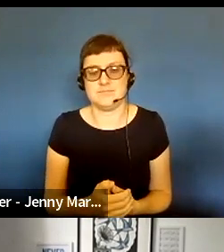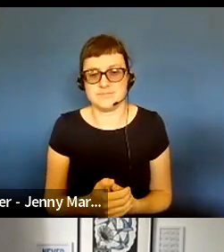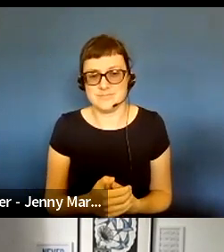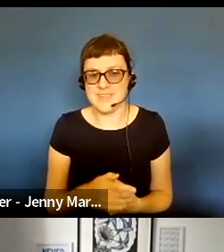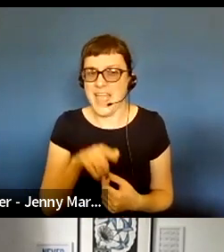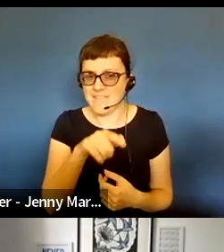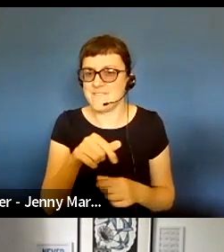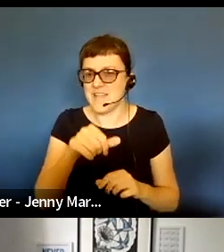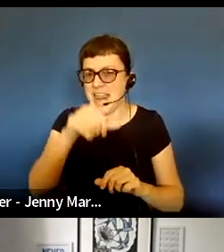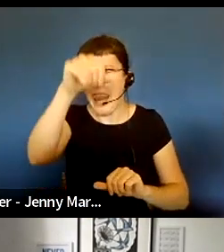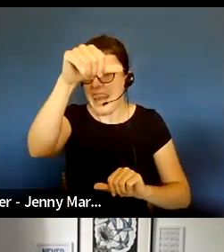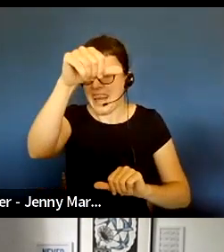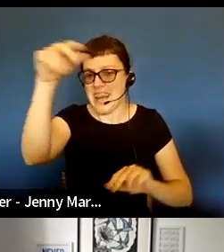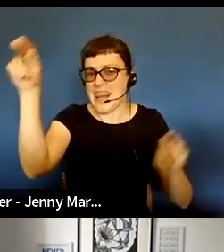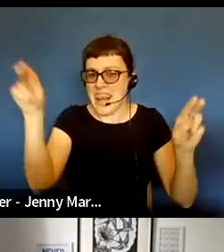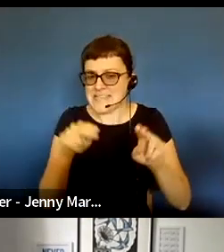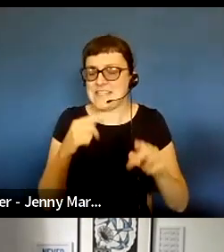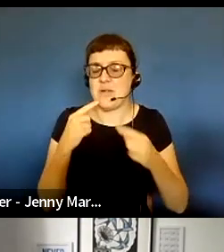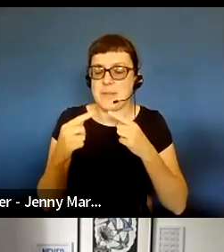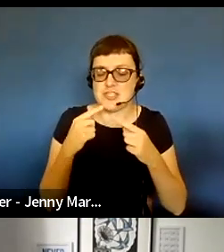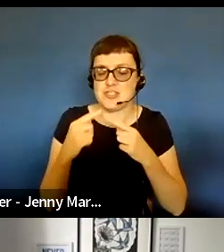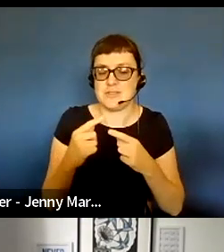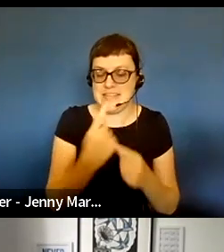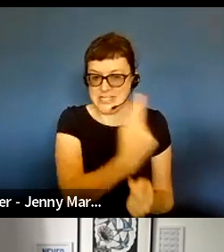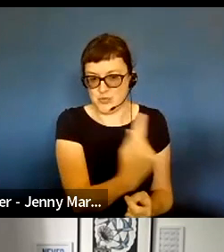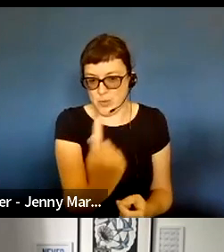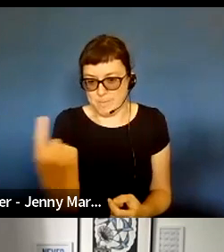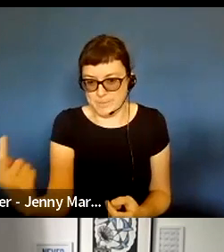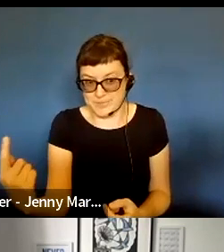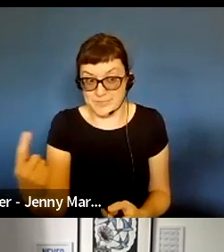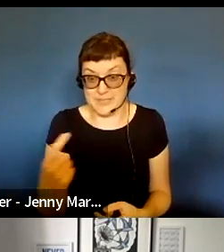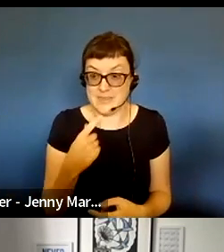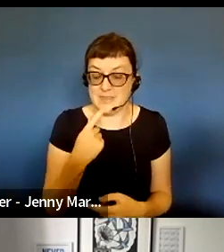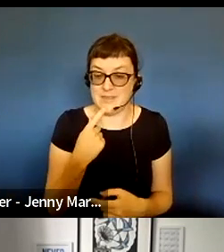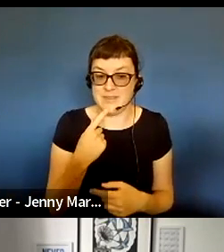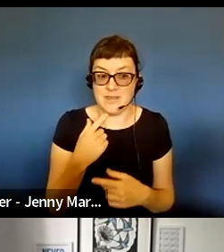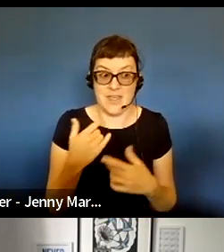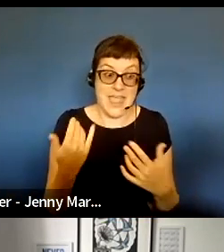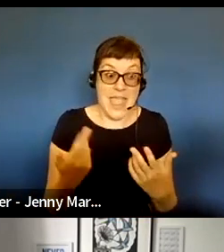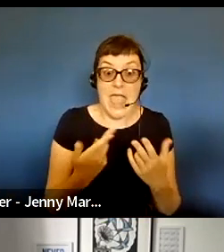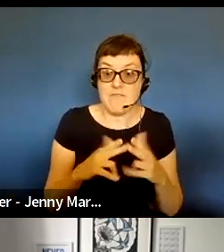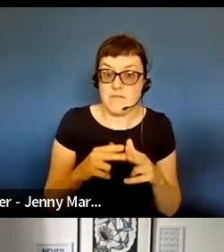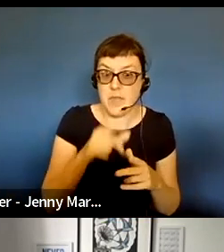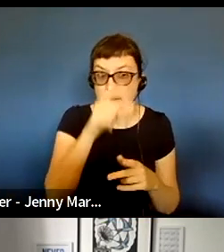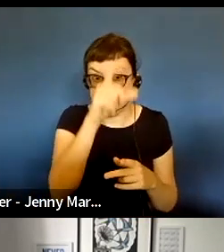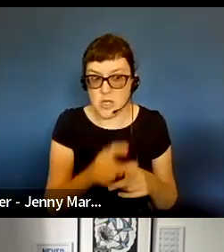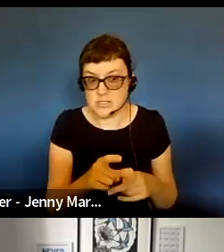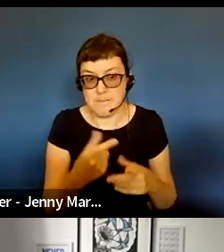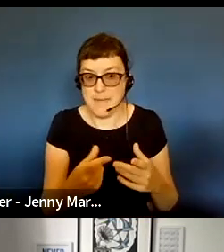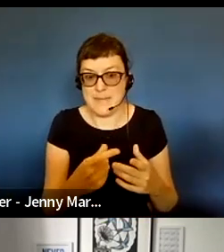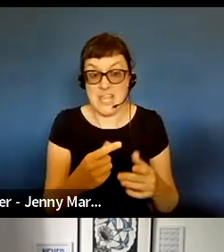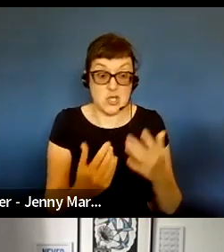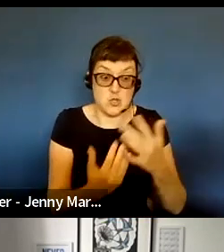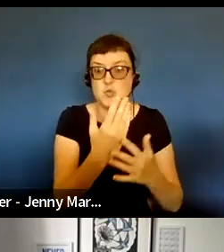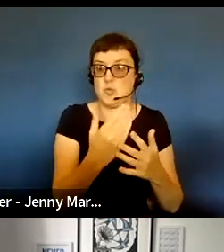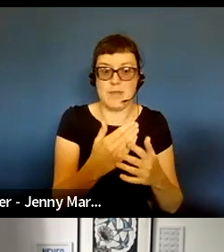information about what if the applicant's early career, they might not have a huge amount of track record. So you're